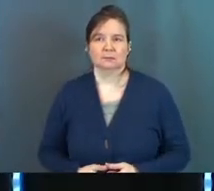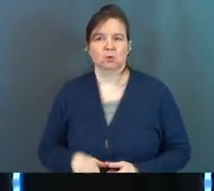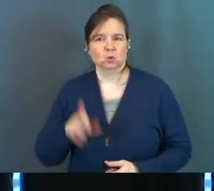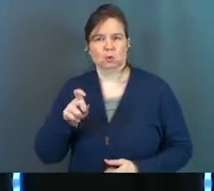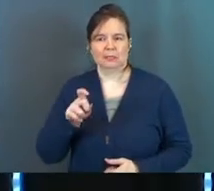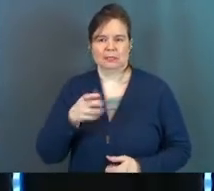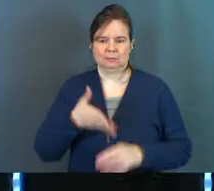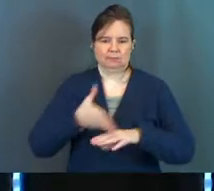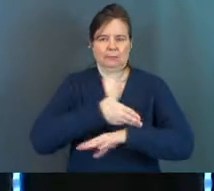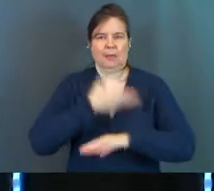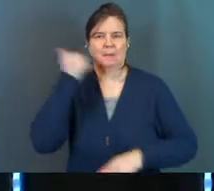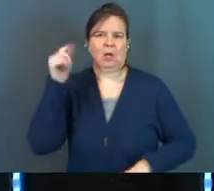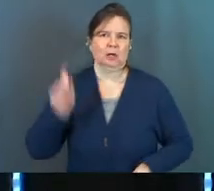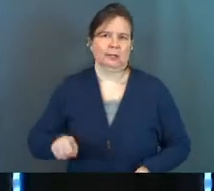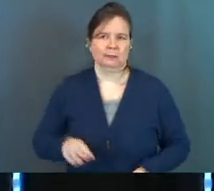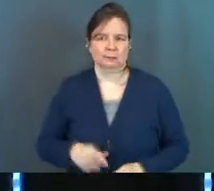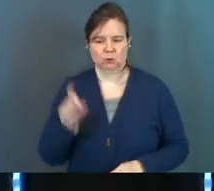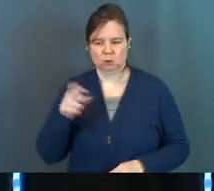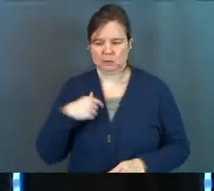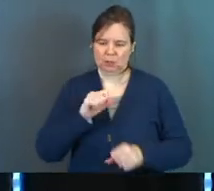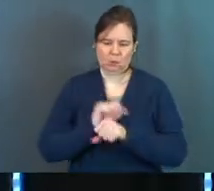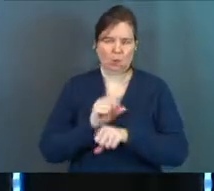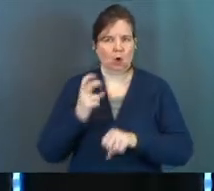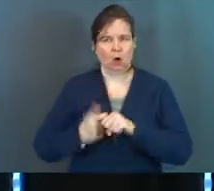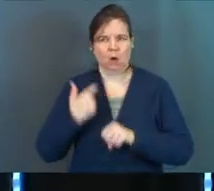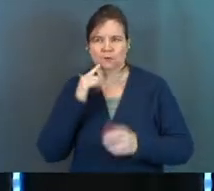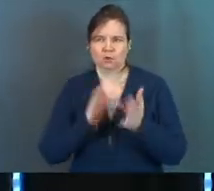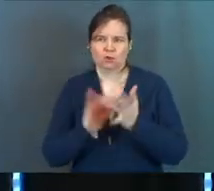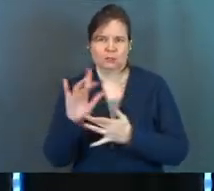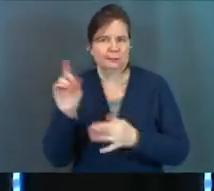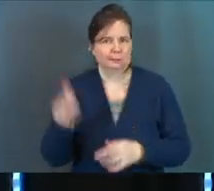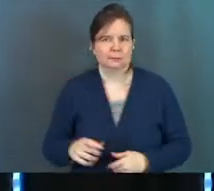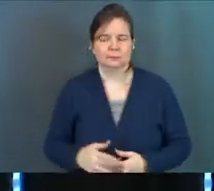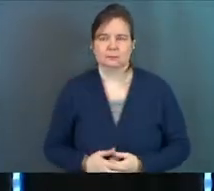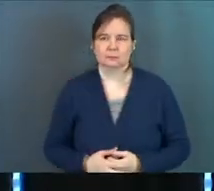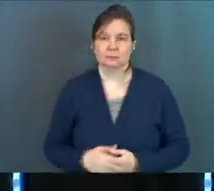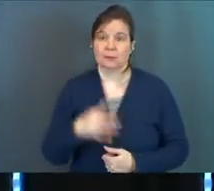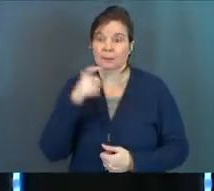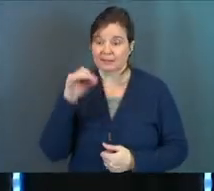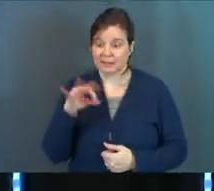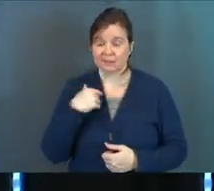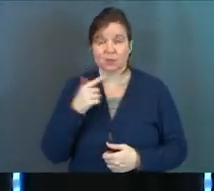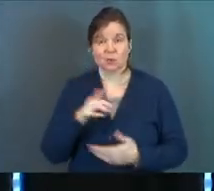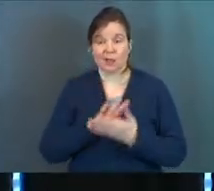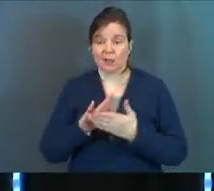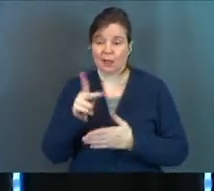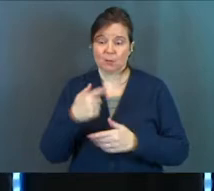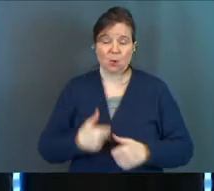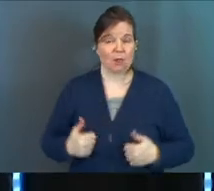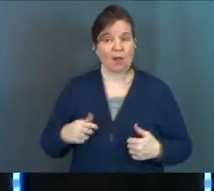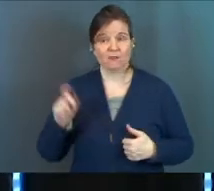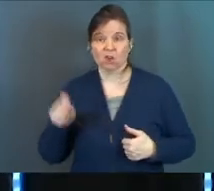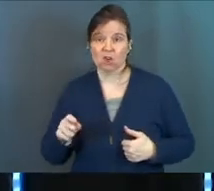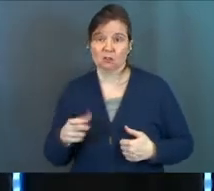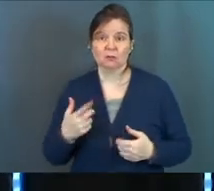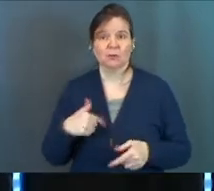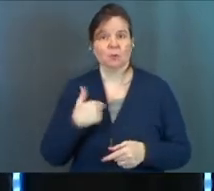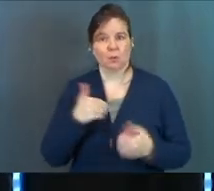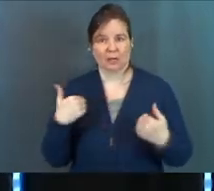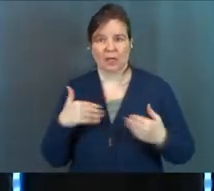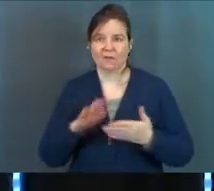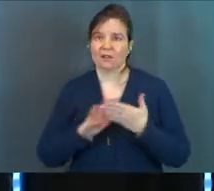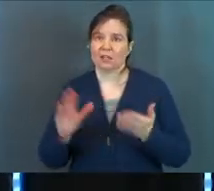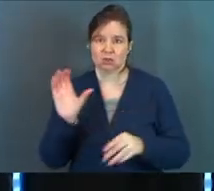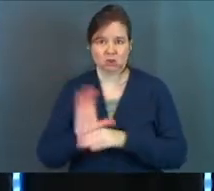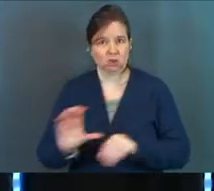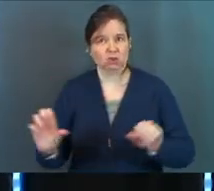You need to get better. You need to work harder for Jesus. Because if you could just clean up your lives, we could have